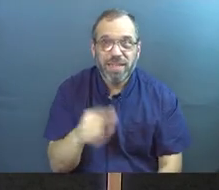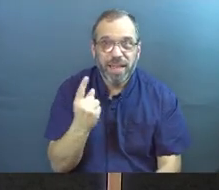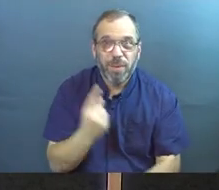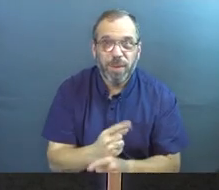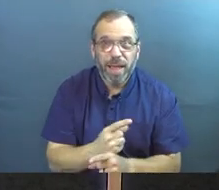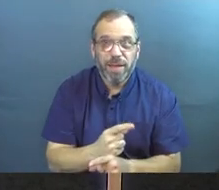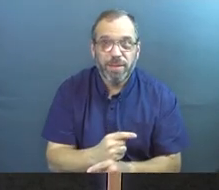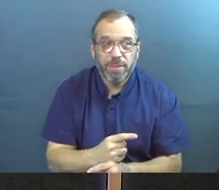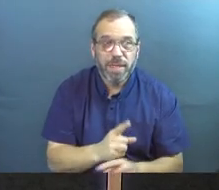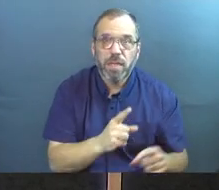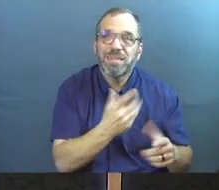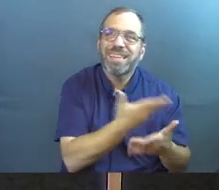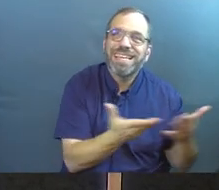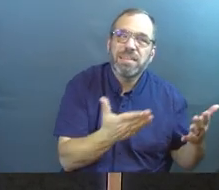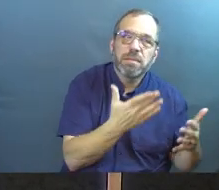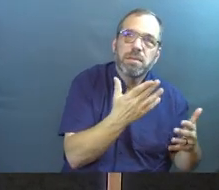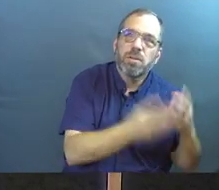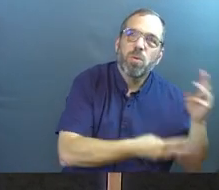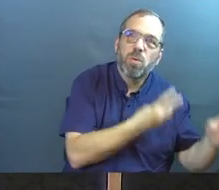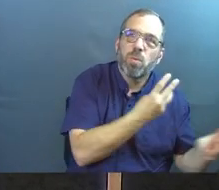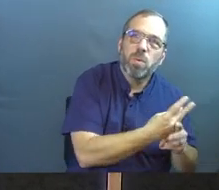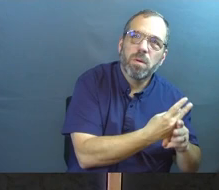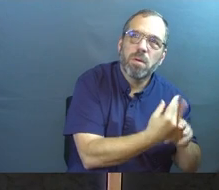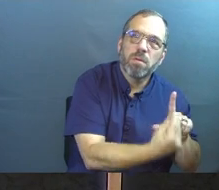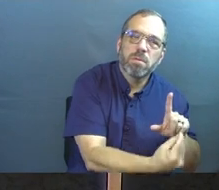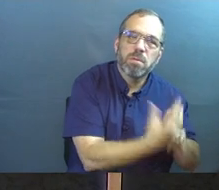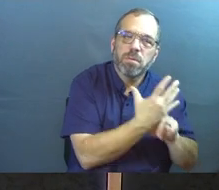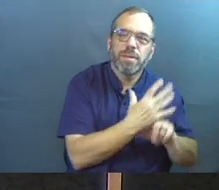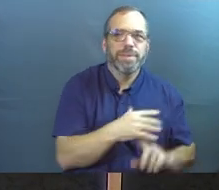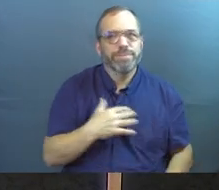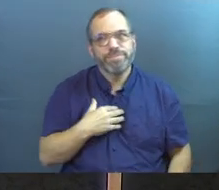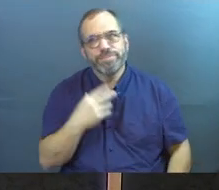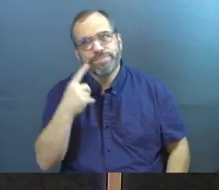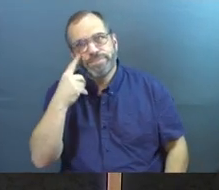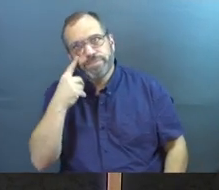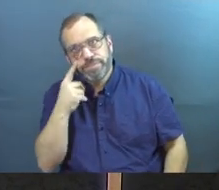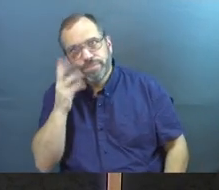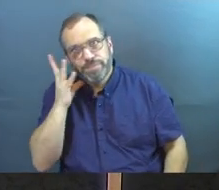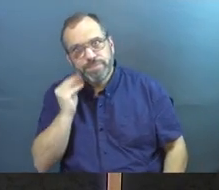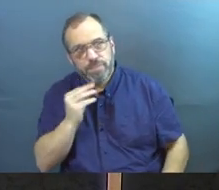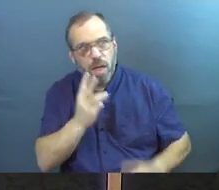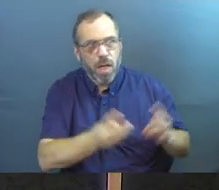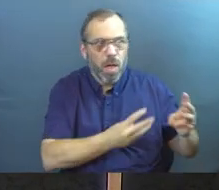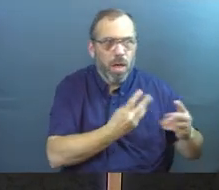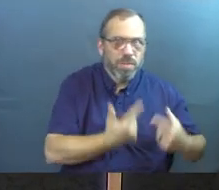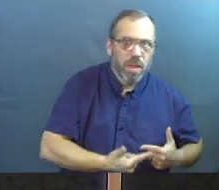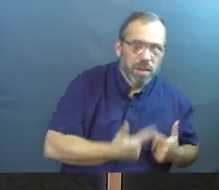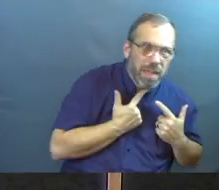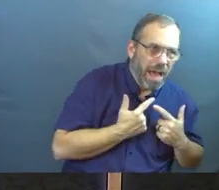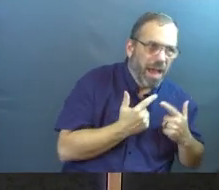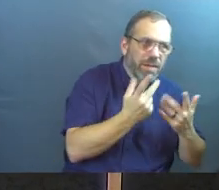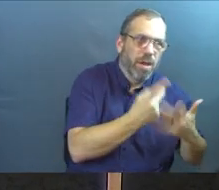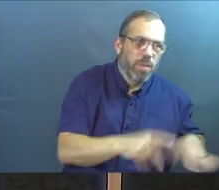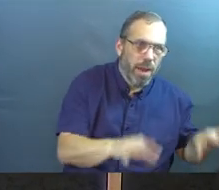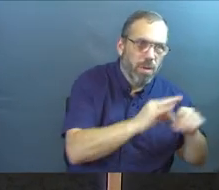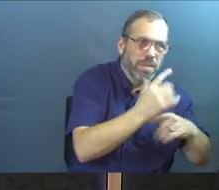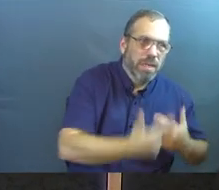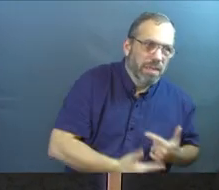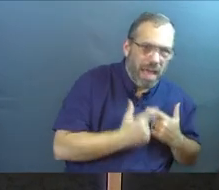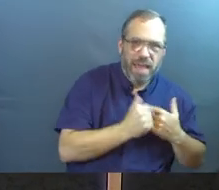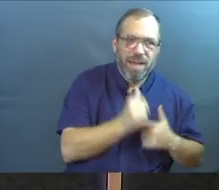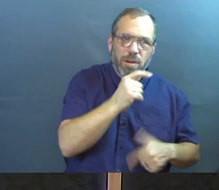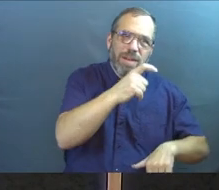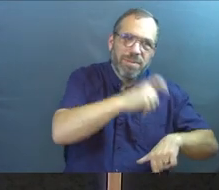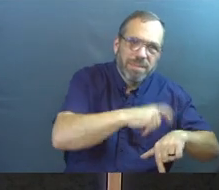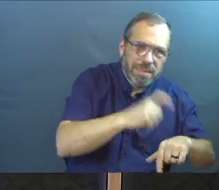Because other things come in. And again, we've seen this before. The worries of this life, other life priorities. I